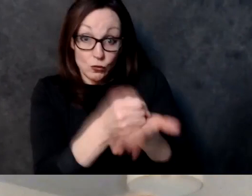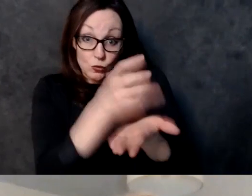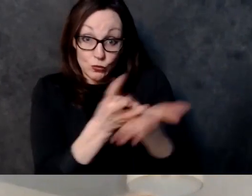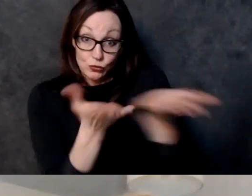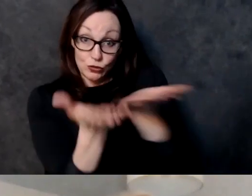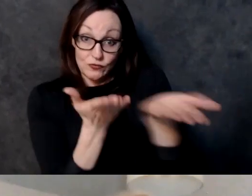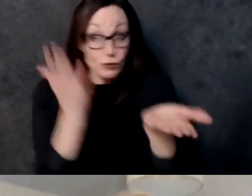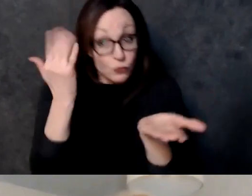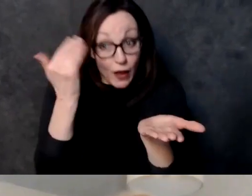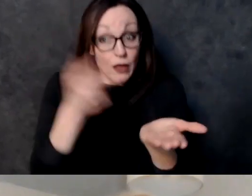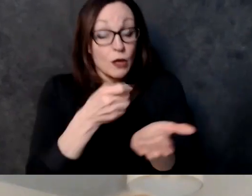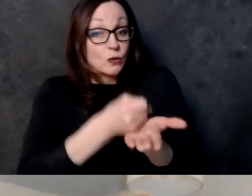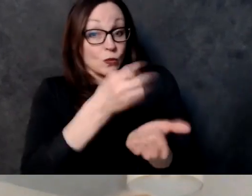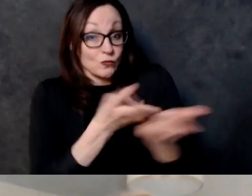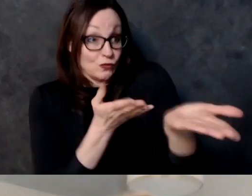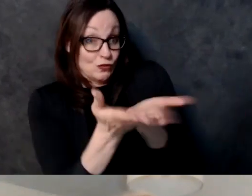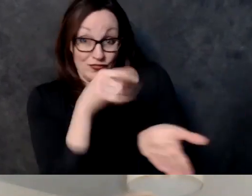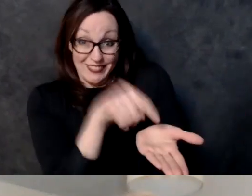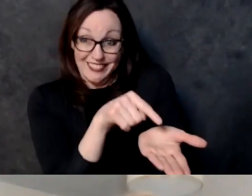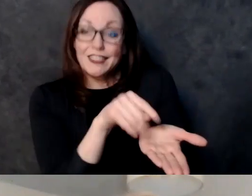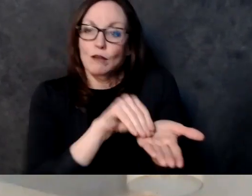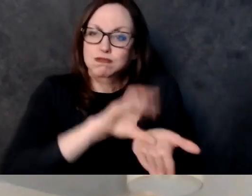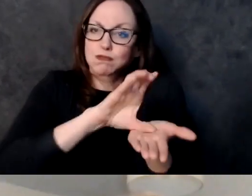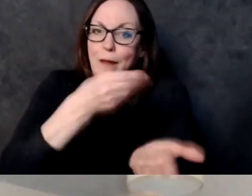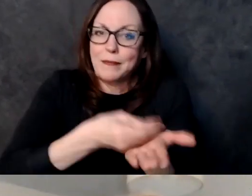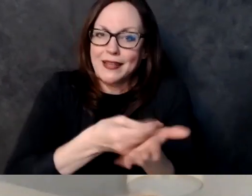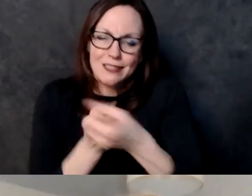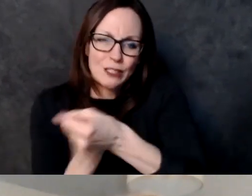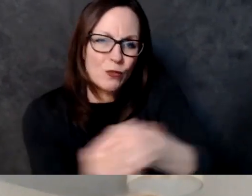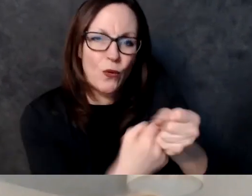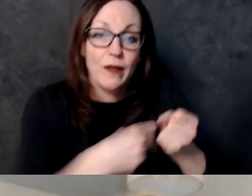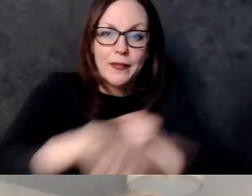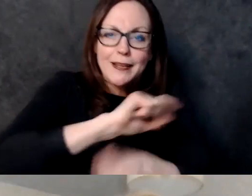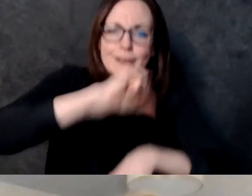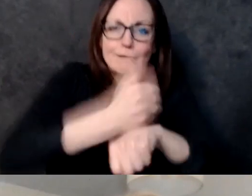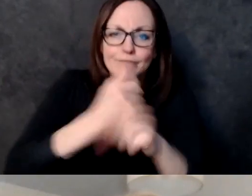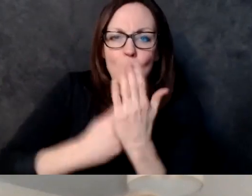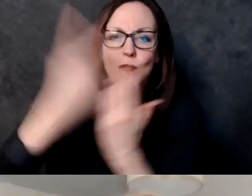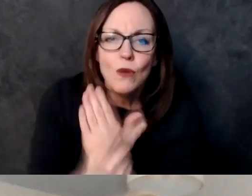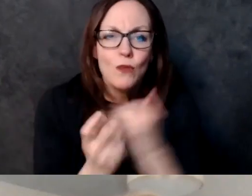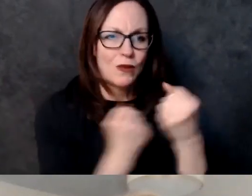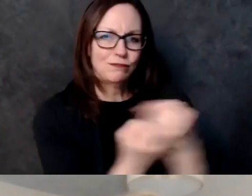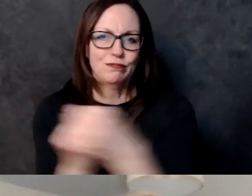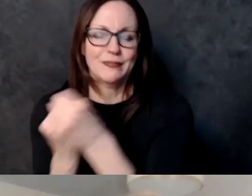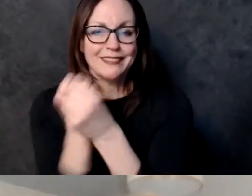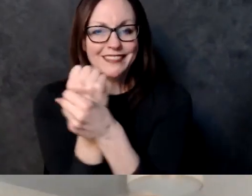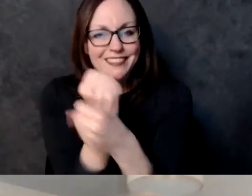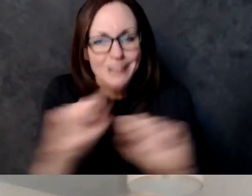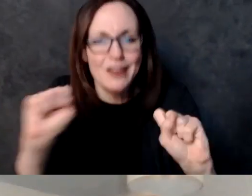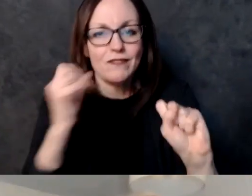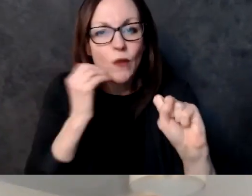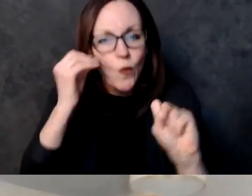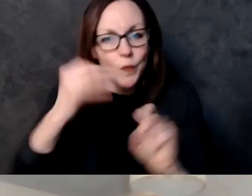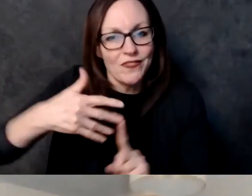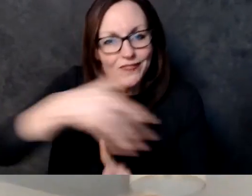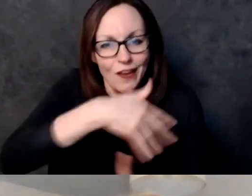year for over the last 20 years we have and that's and that's not you know and it might even be well more than that we have you